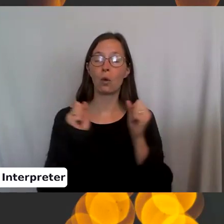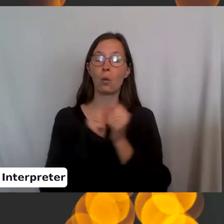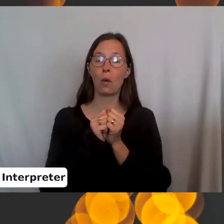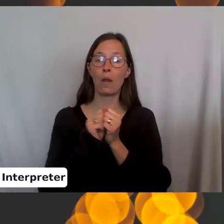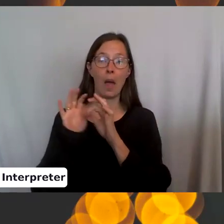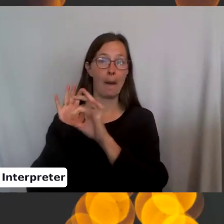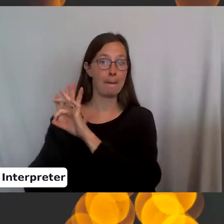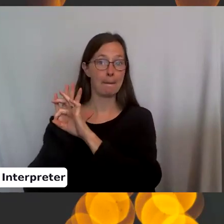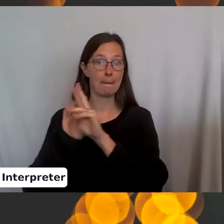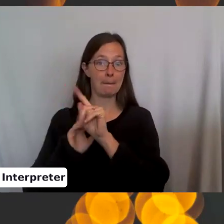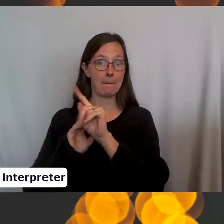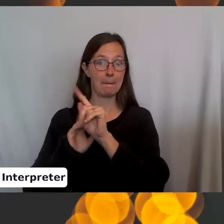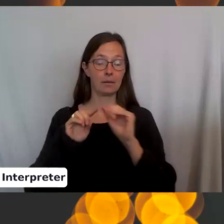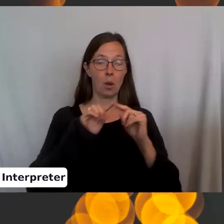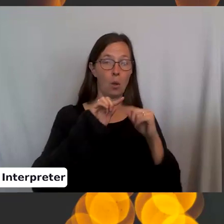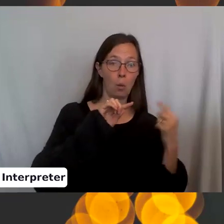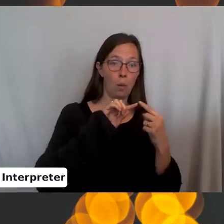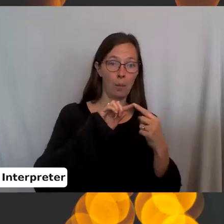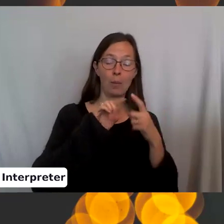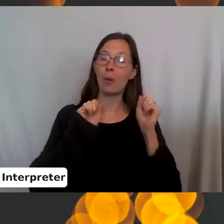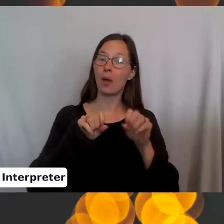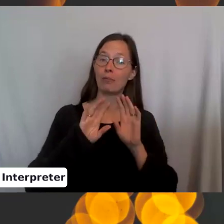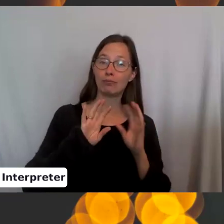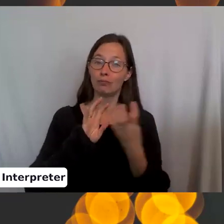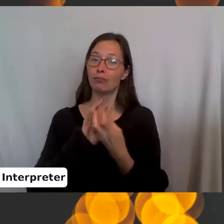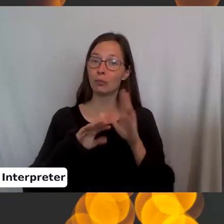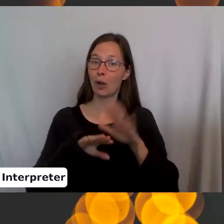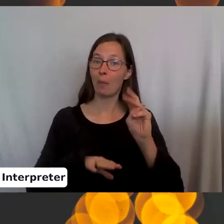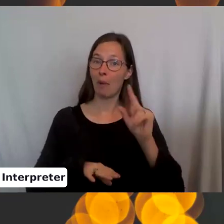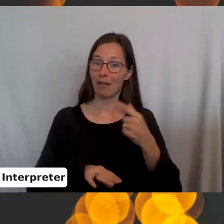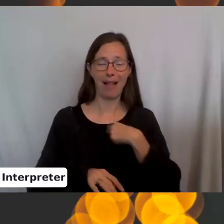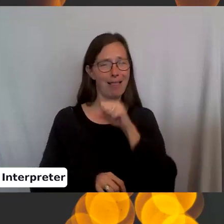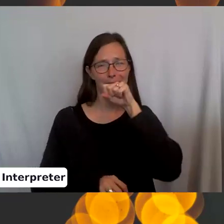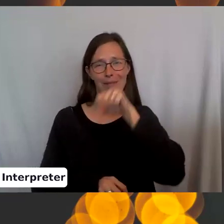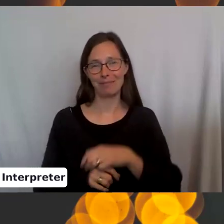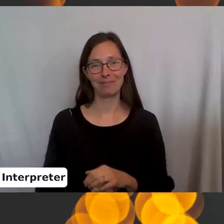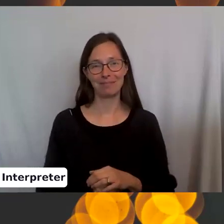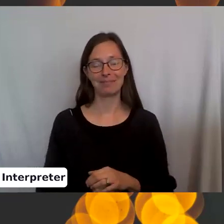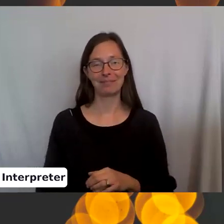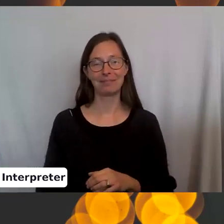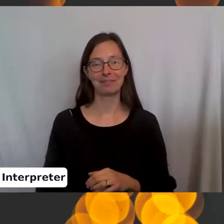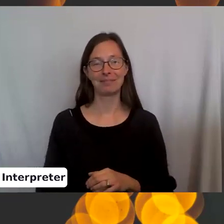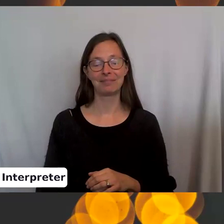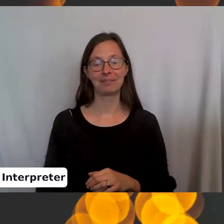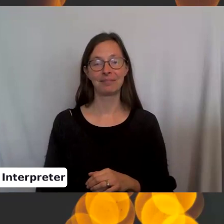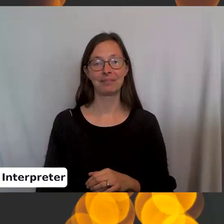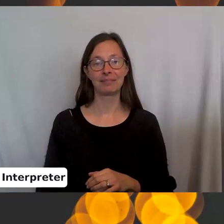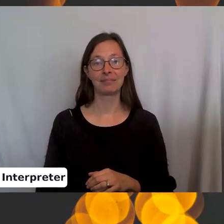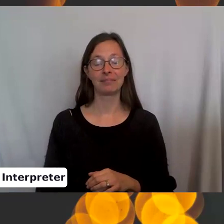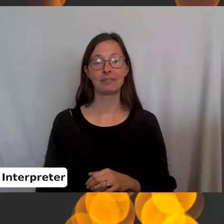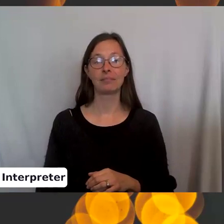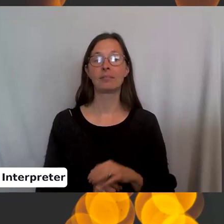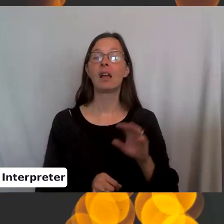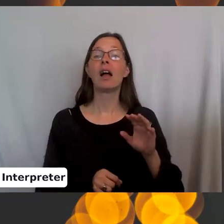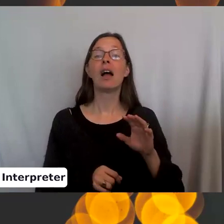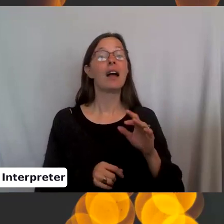And you can put it on your mug. And I love it. I just, it does make your mug a little more